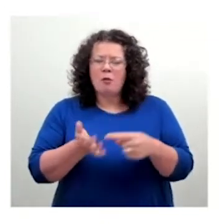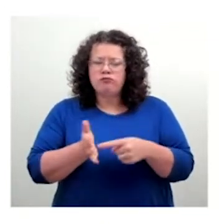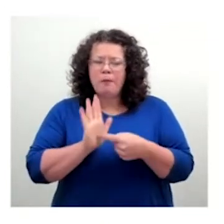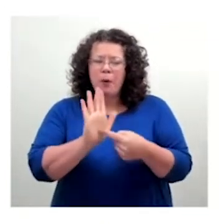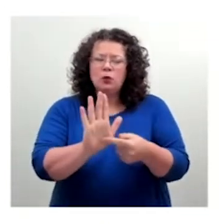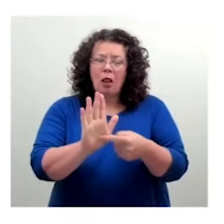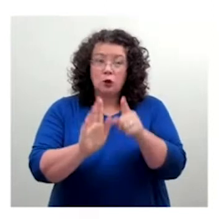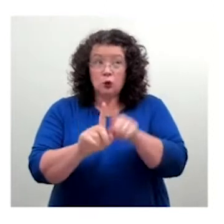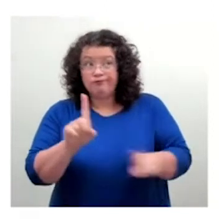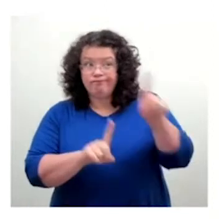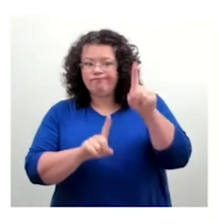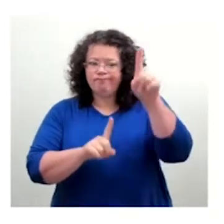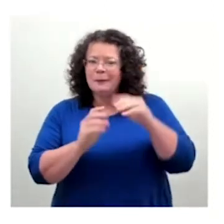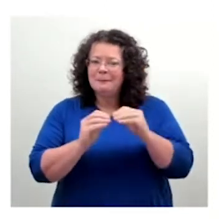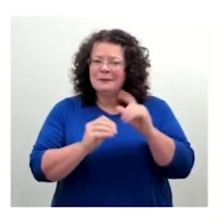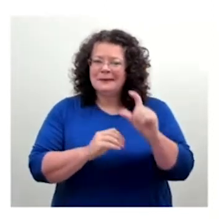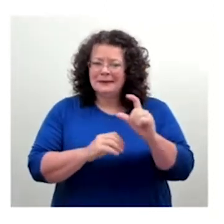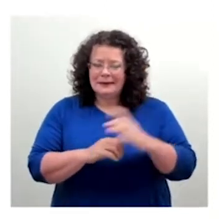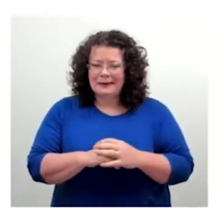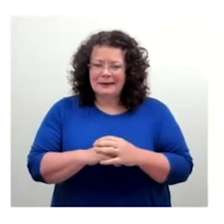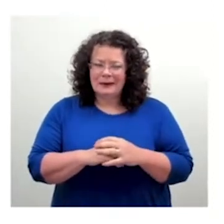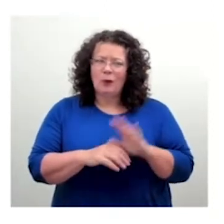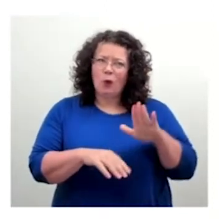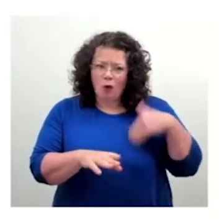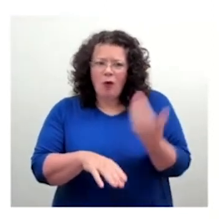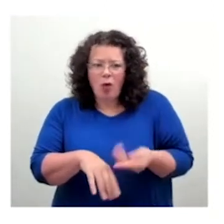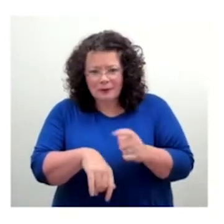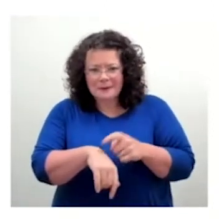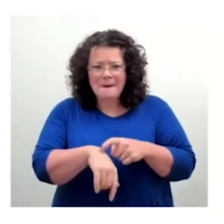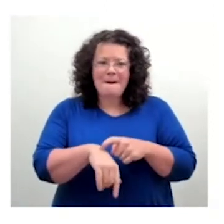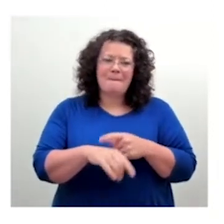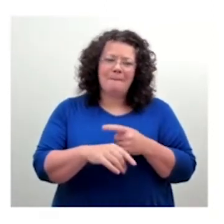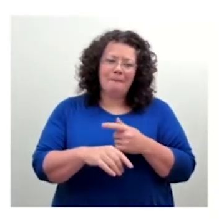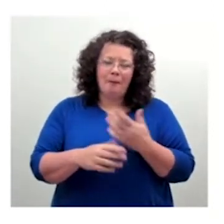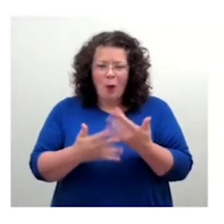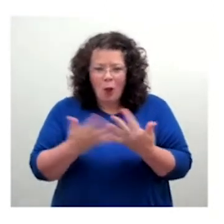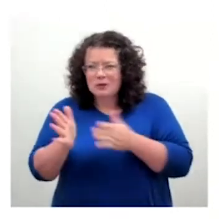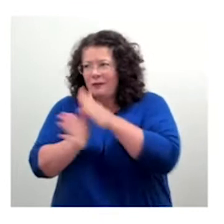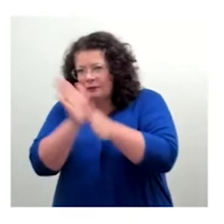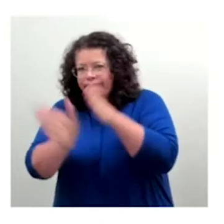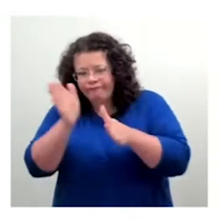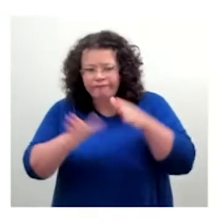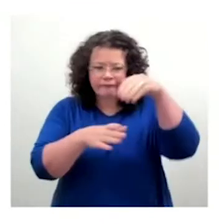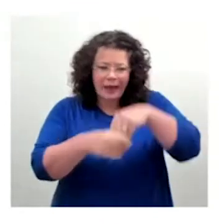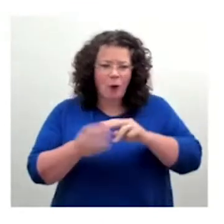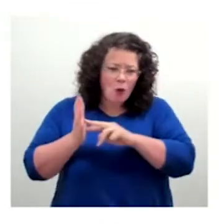to people and getting stakeholder buy-in across the organization, because introducing a typeface is a huge undertaking at the BBC.